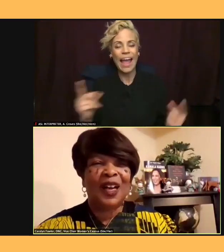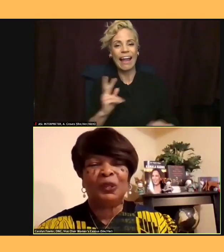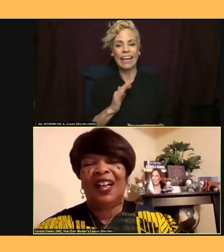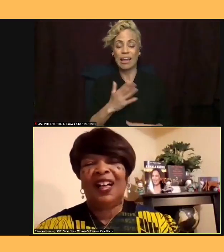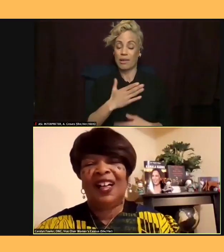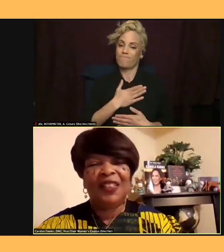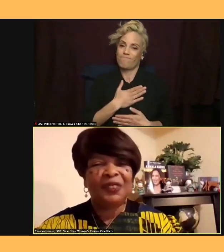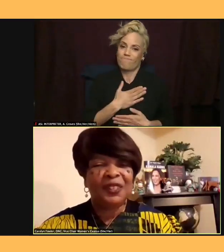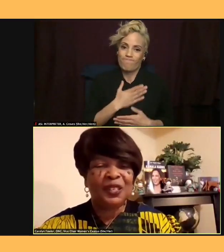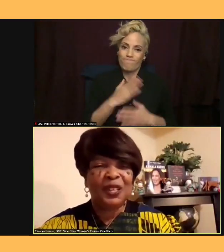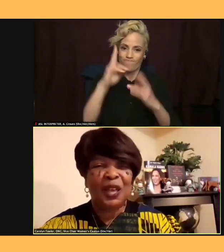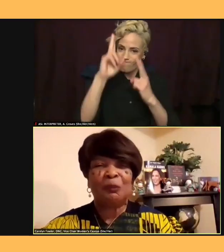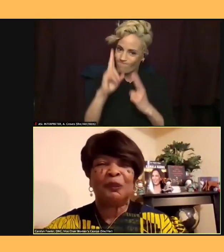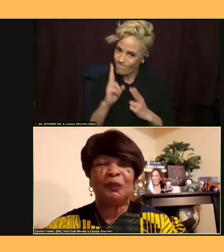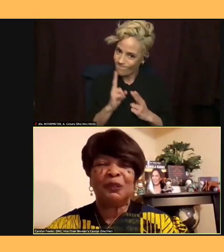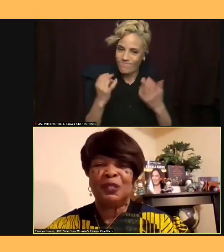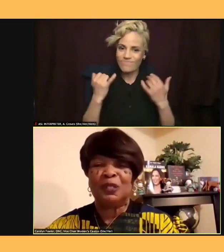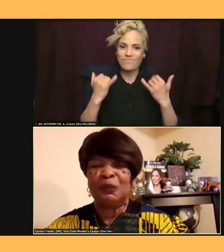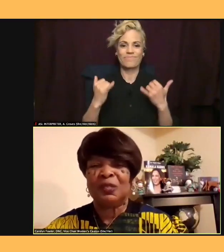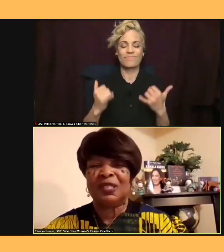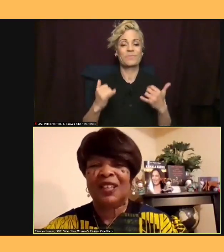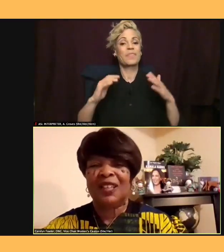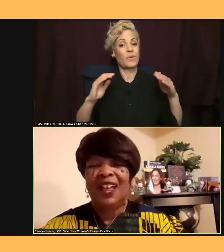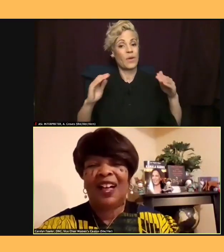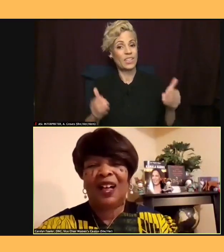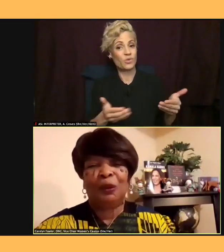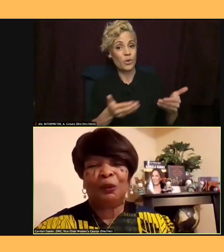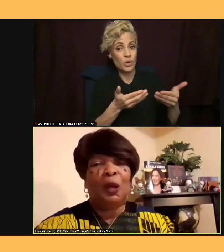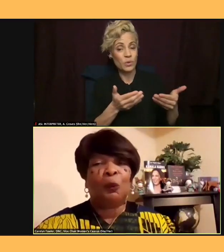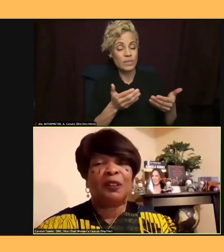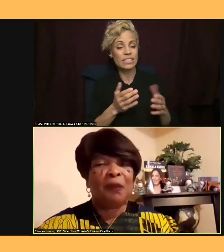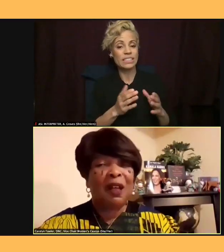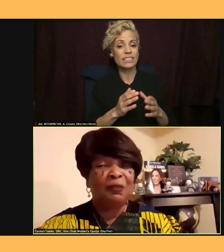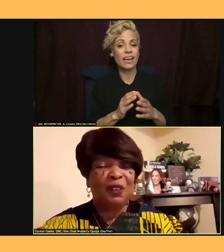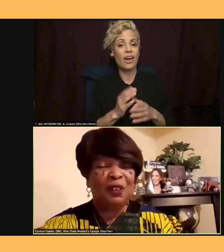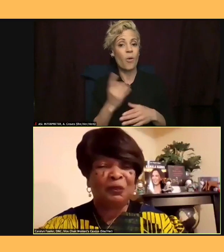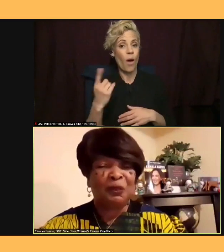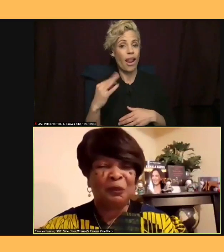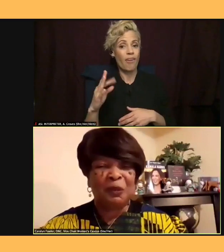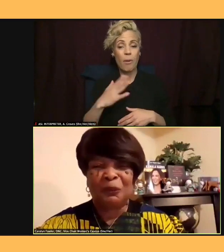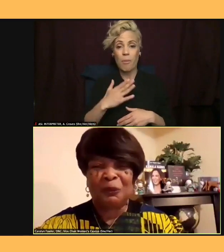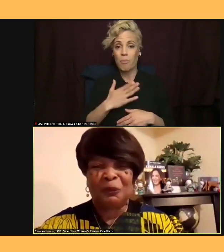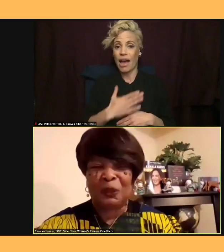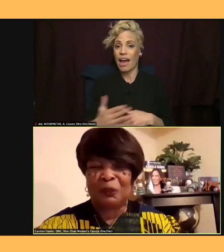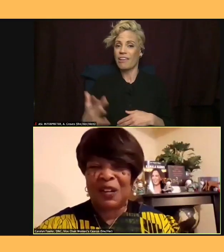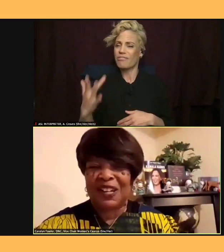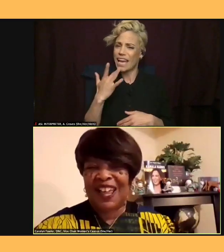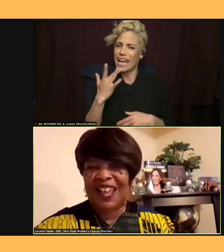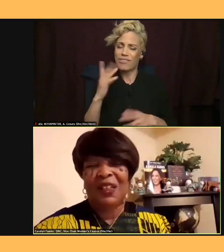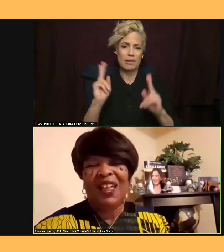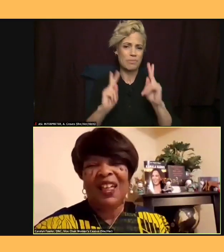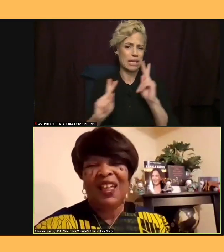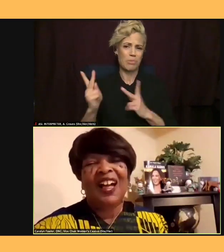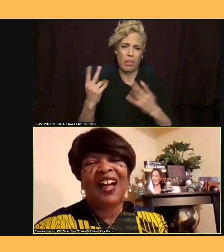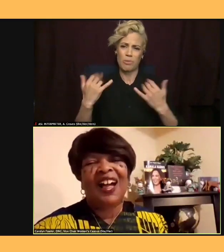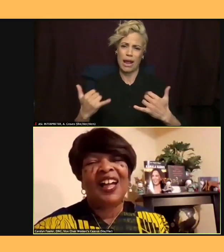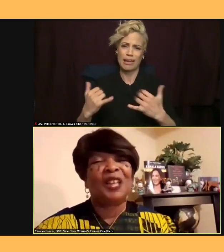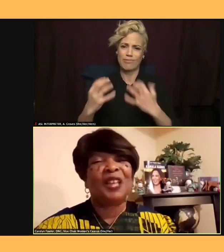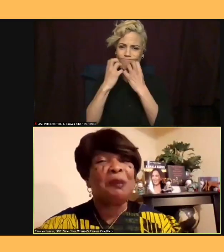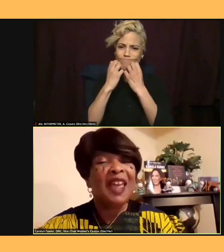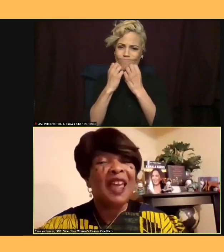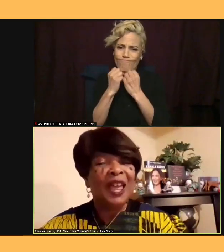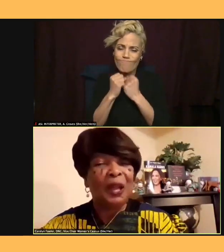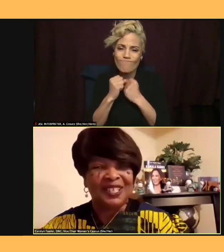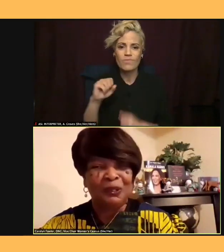time to introduce one of my favorite people in the world right now, Jamie Harrison, who